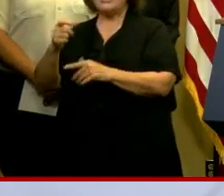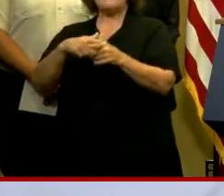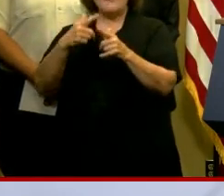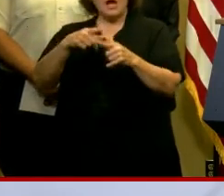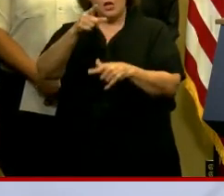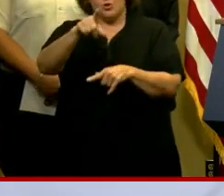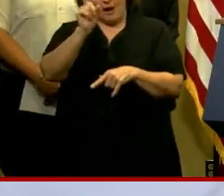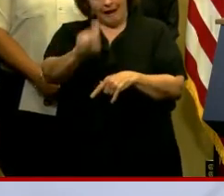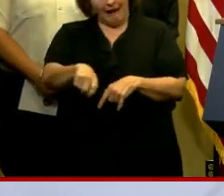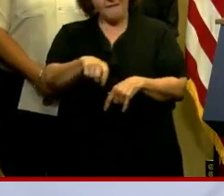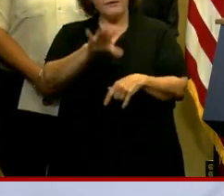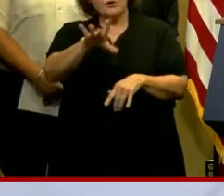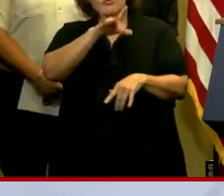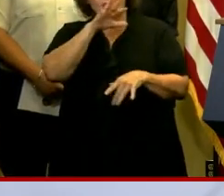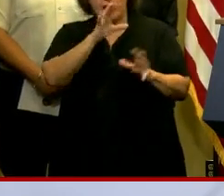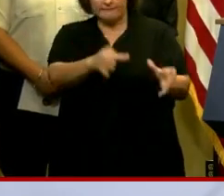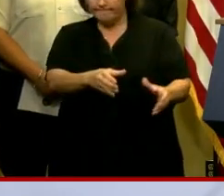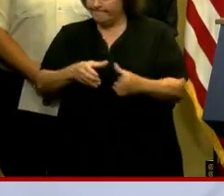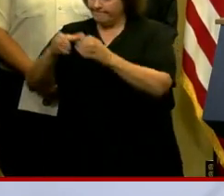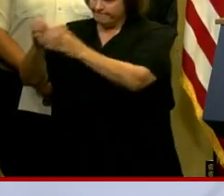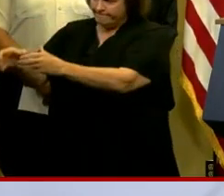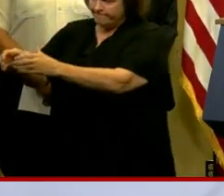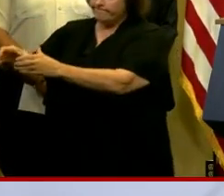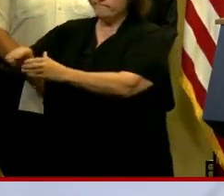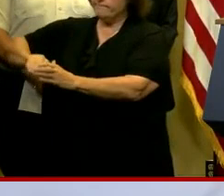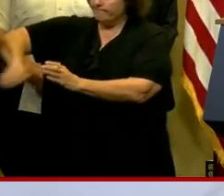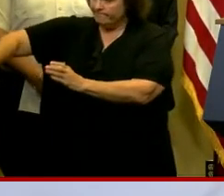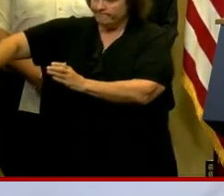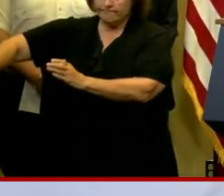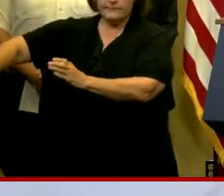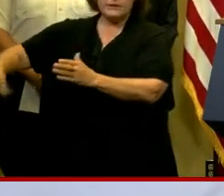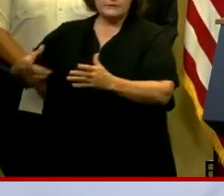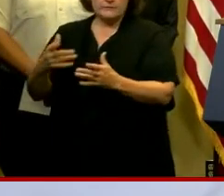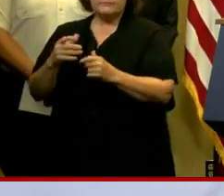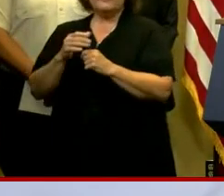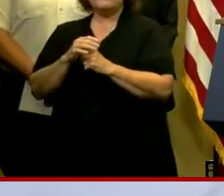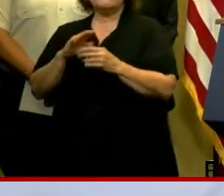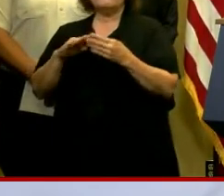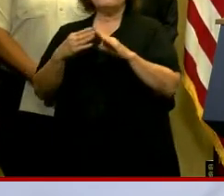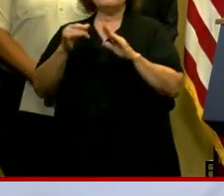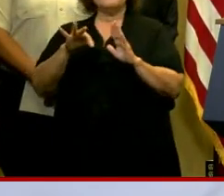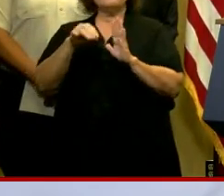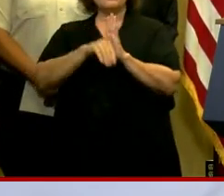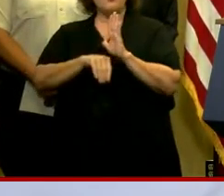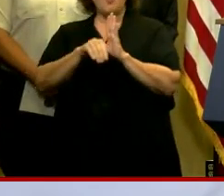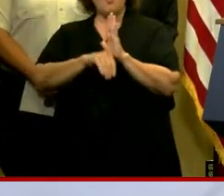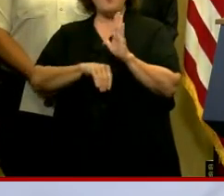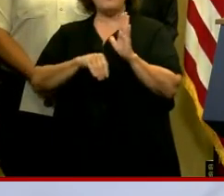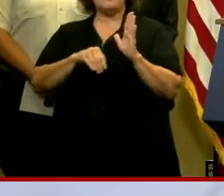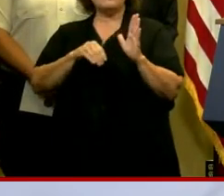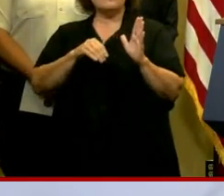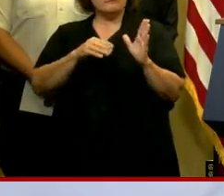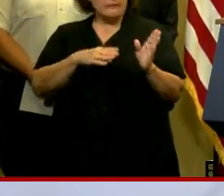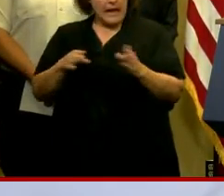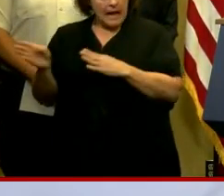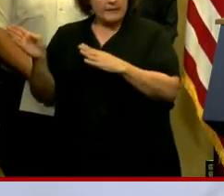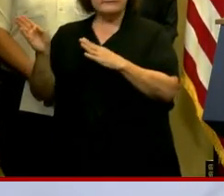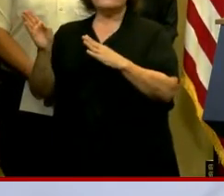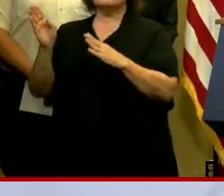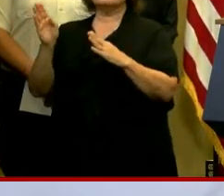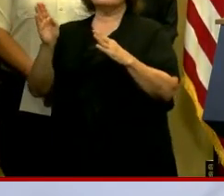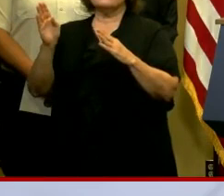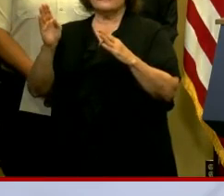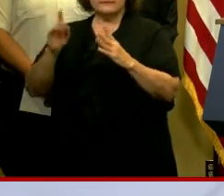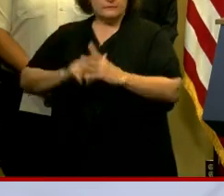those cans in, hold that debris. The City of New Orleans is planned and absolutely prepared